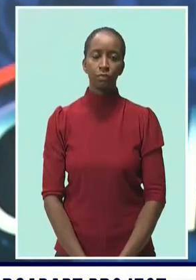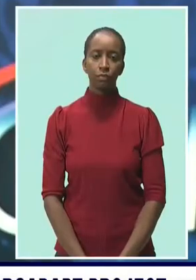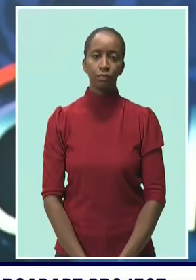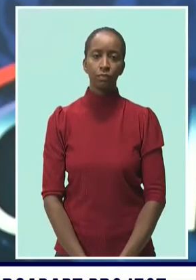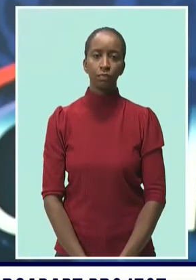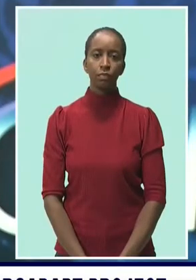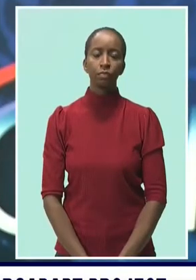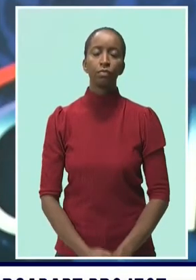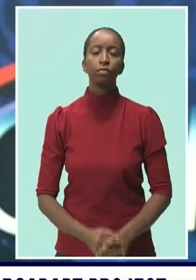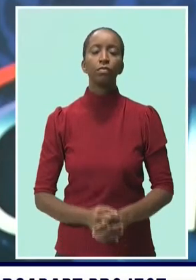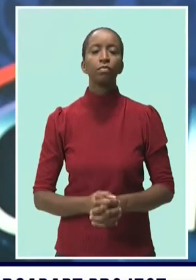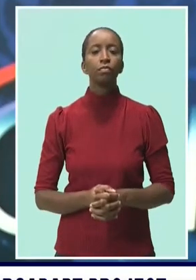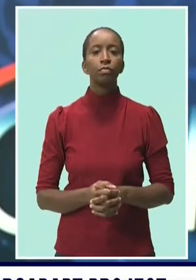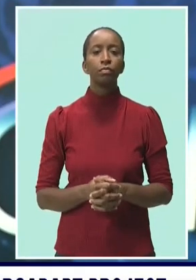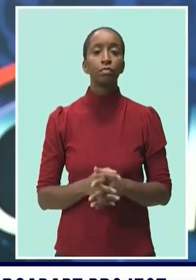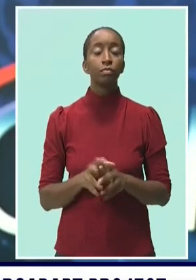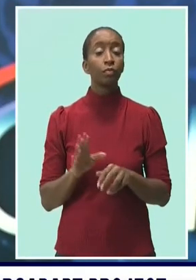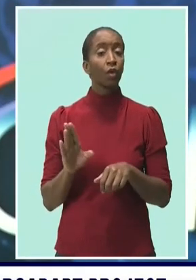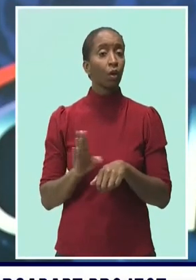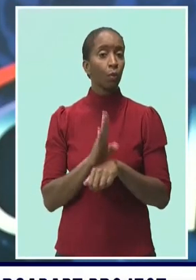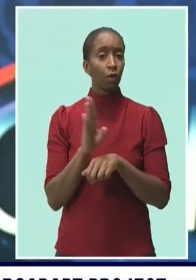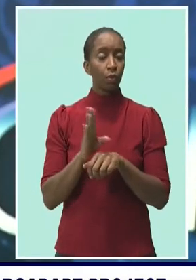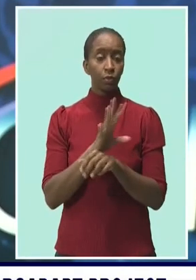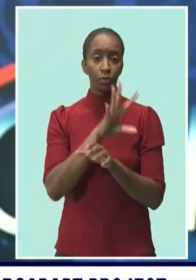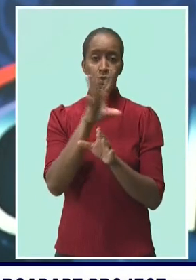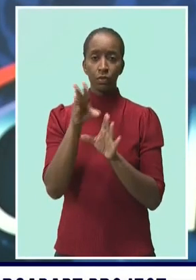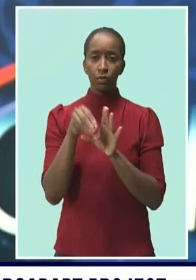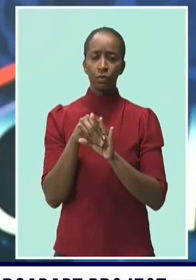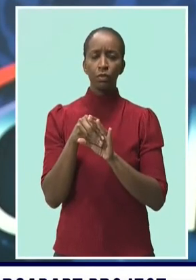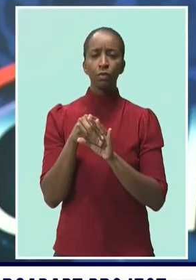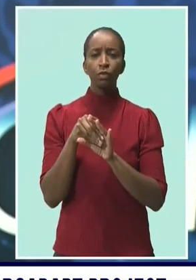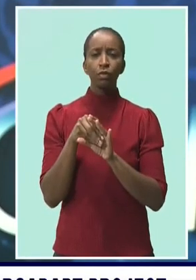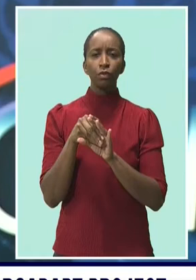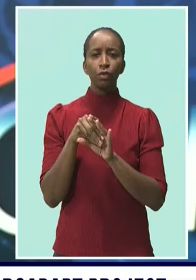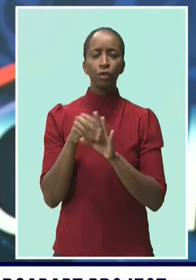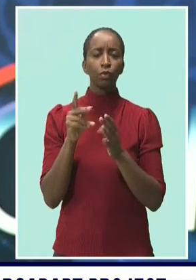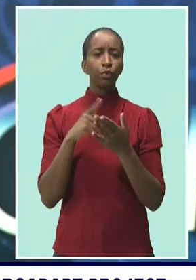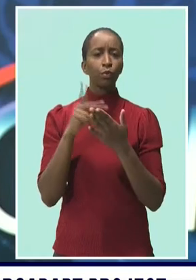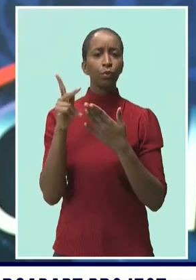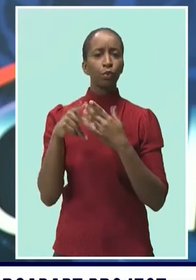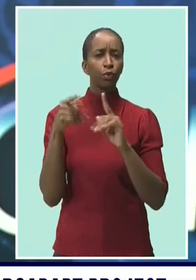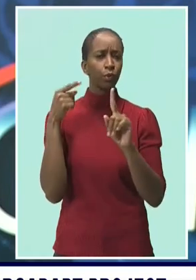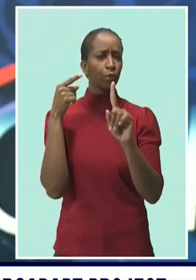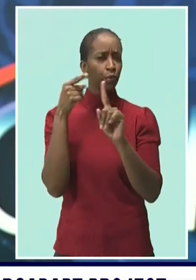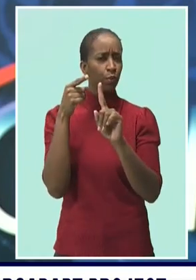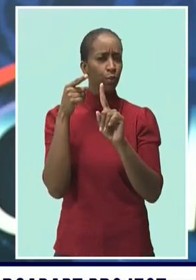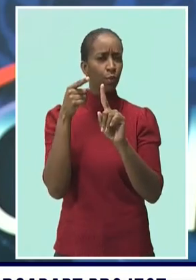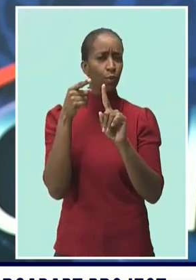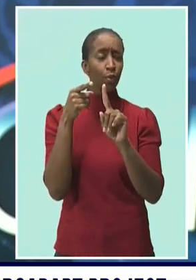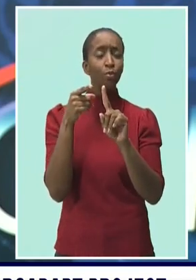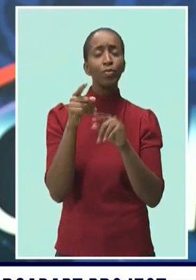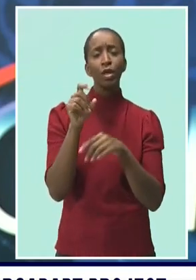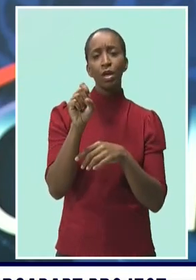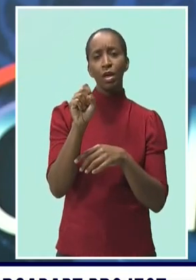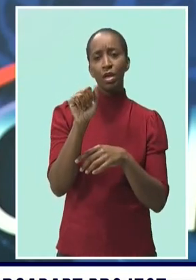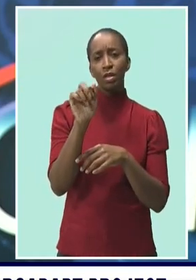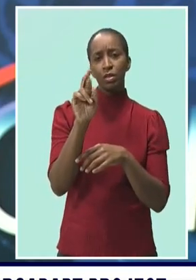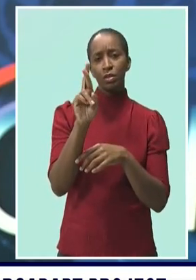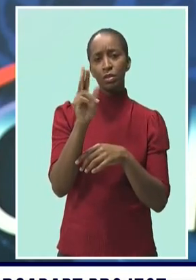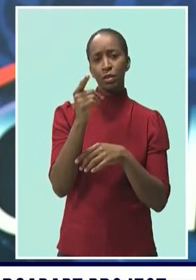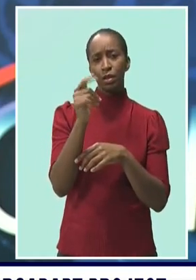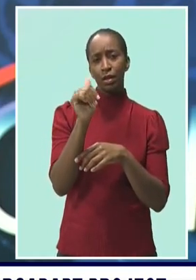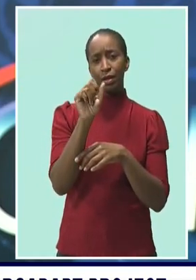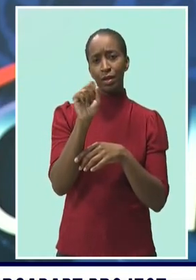Barbados is part of a project aimed at managing responses to the influx of sargassum seaweed in the Eastern Caribbean.